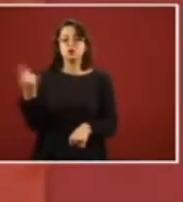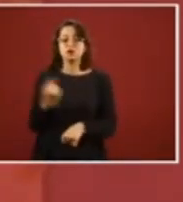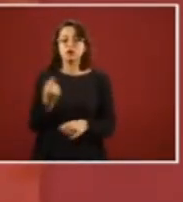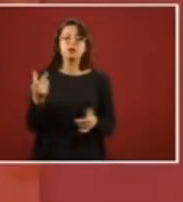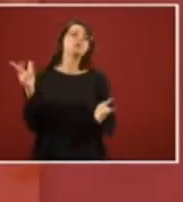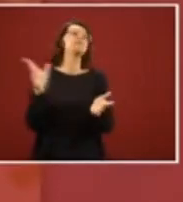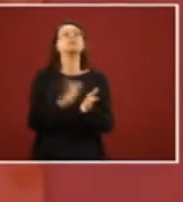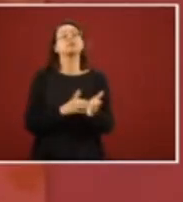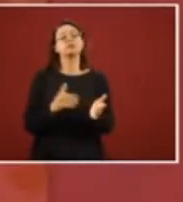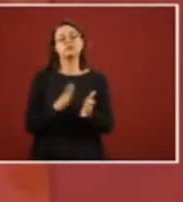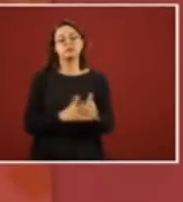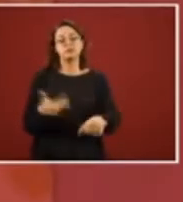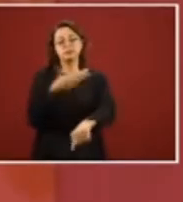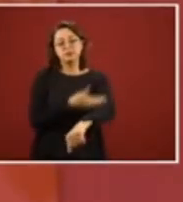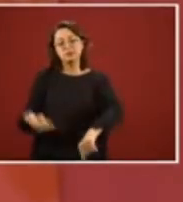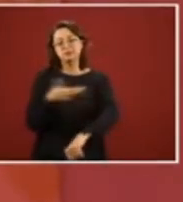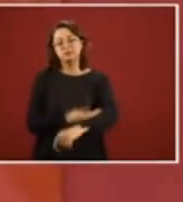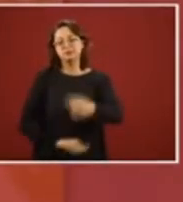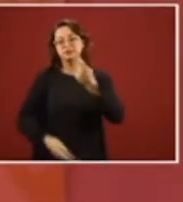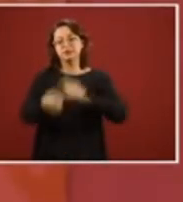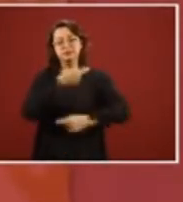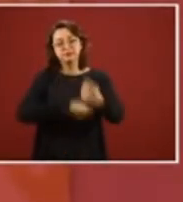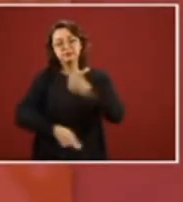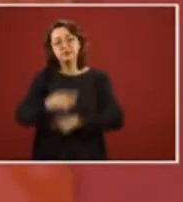So we have to put all the documents in order.